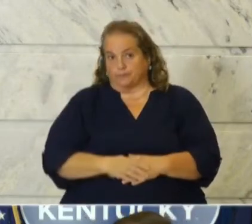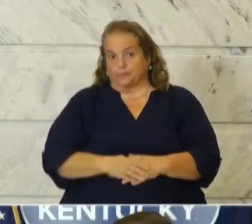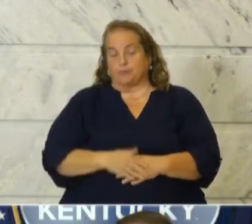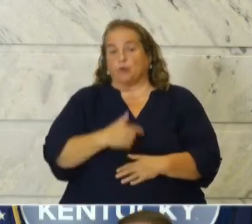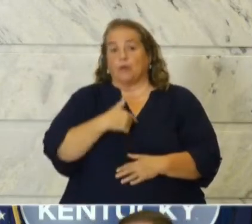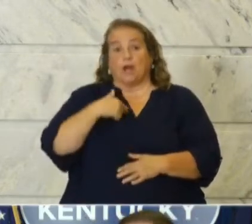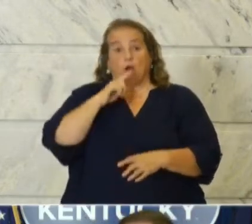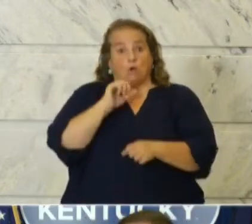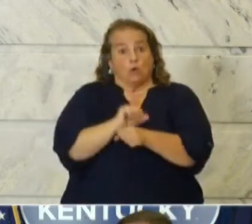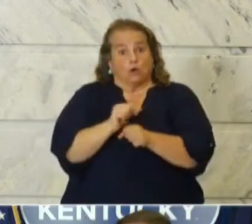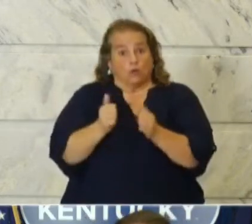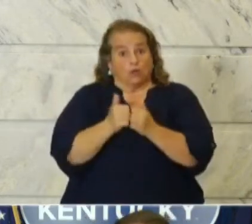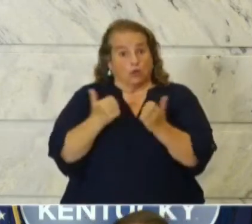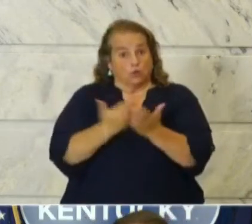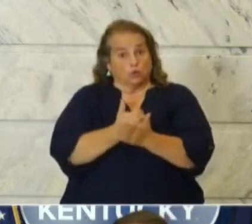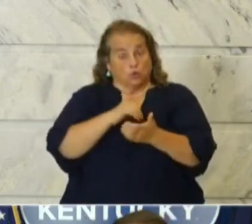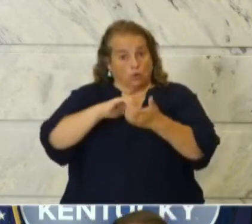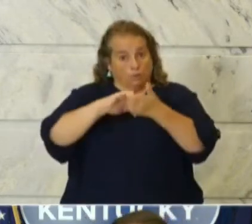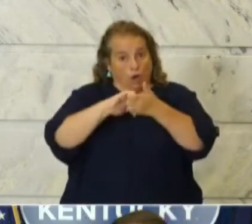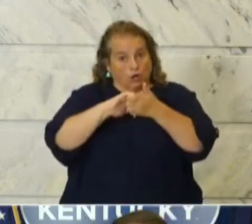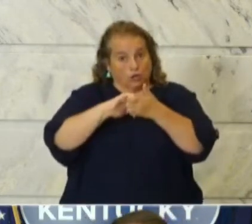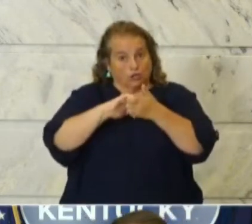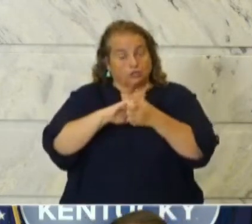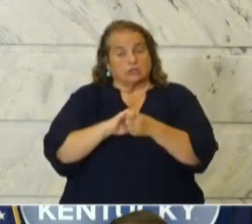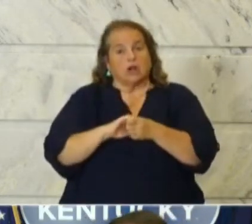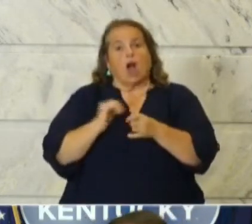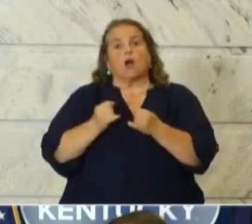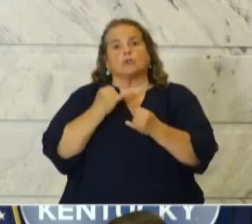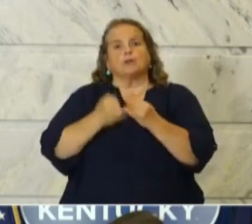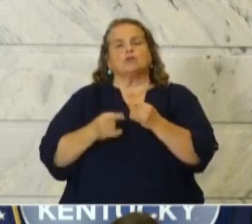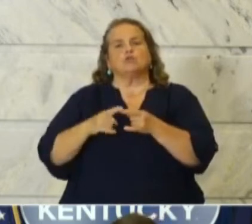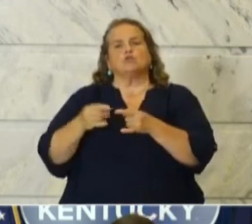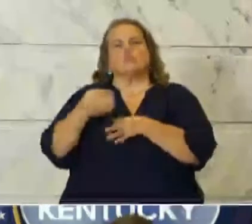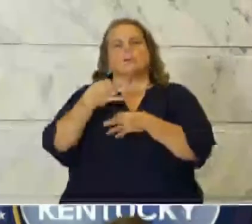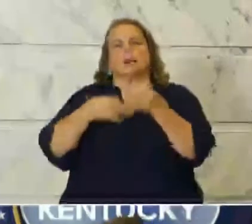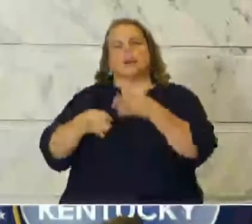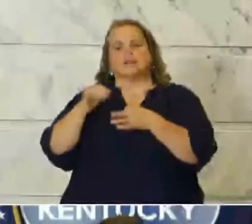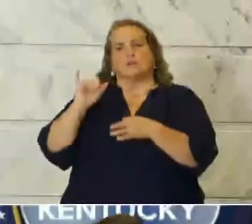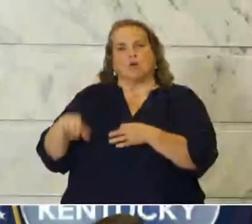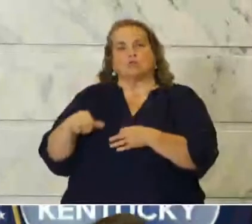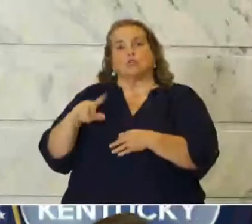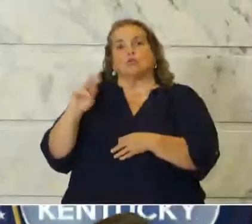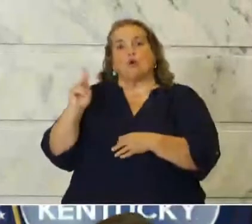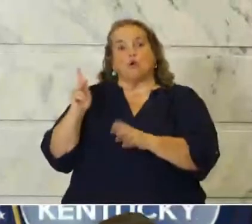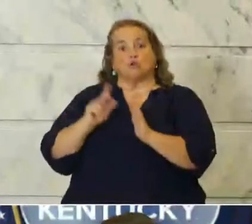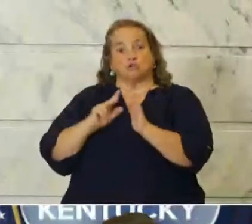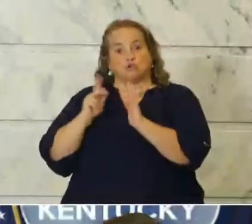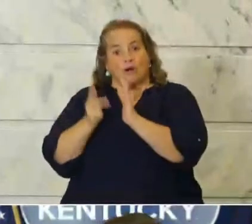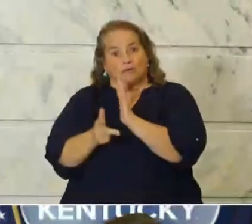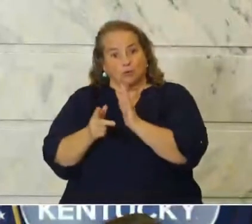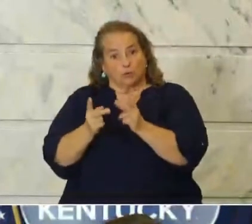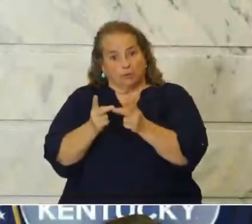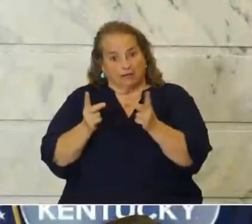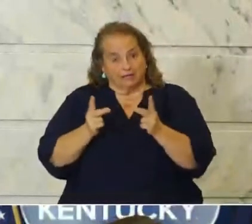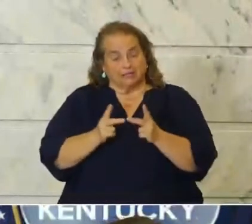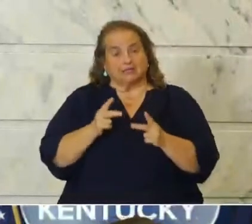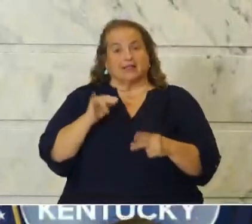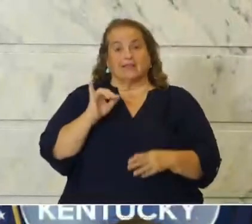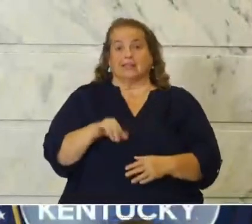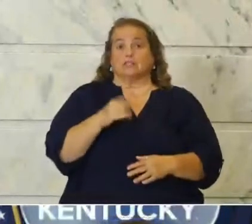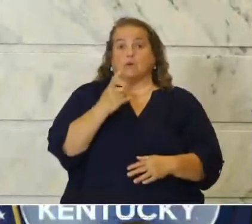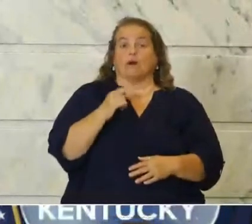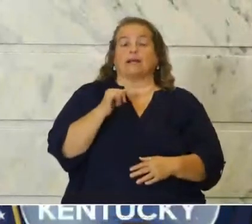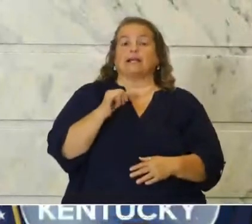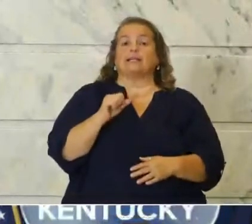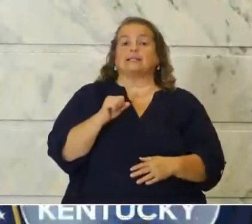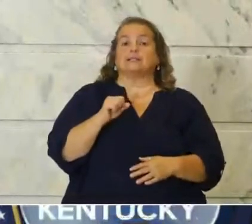We're working with some new partners to ultimately replace those Kroger drive through sites. This one